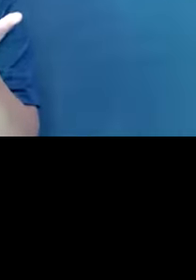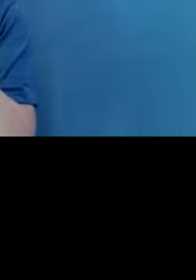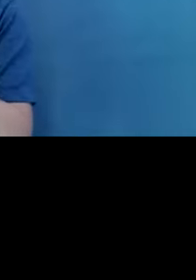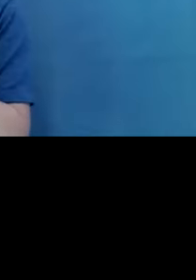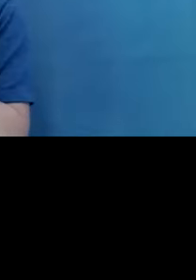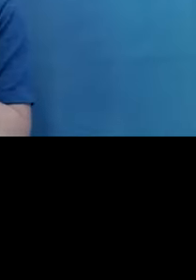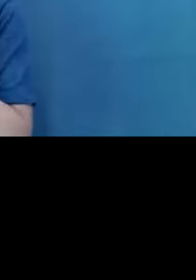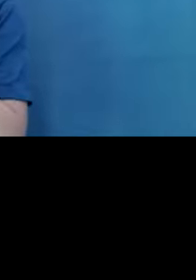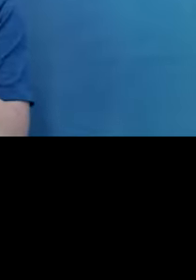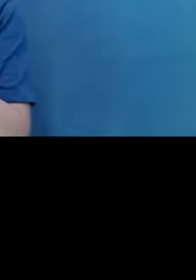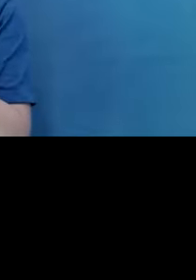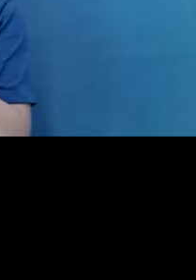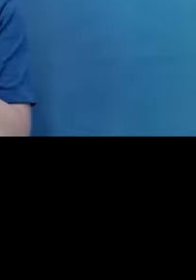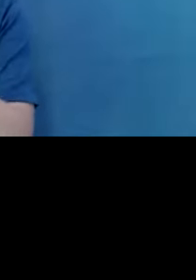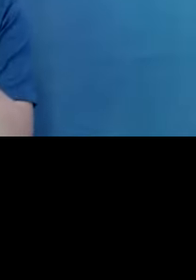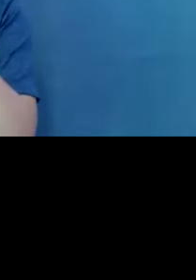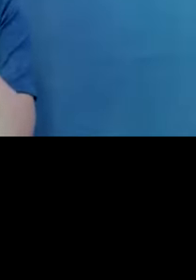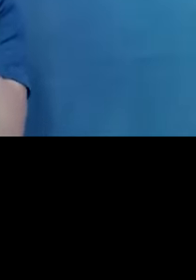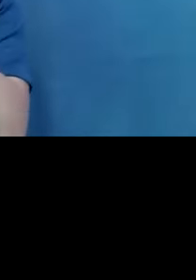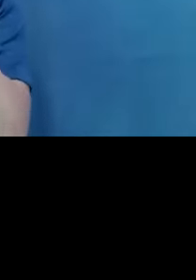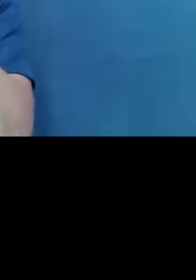for easier understanding?